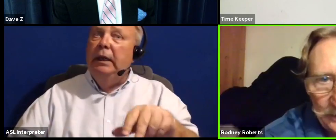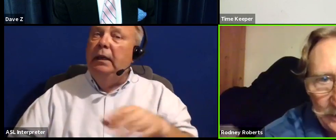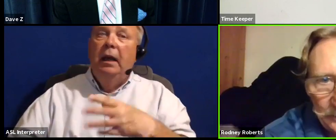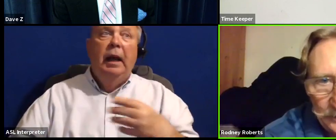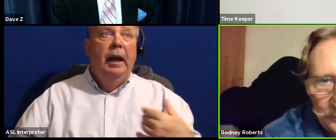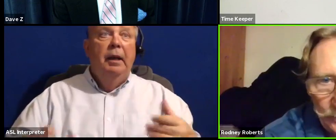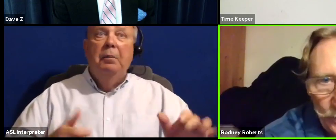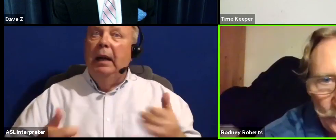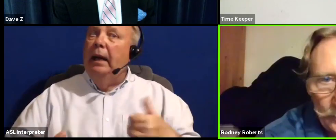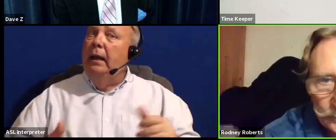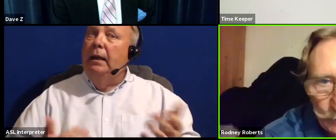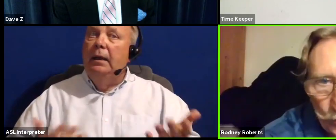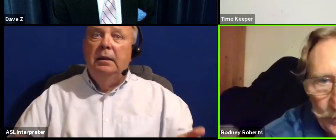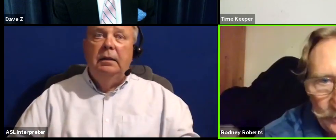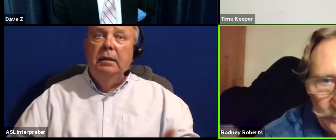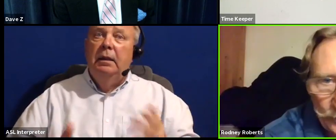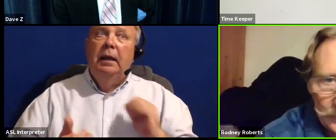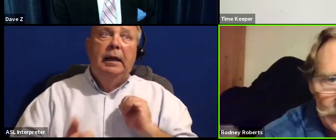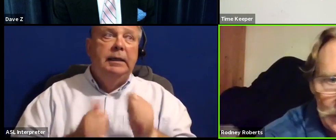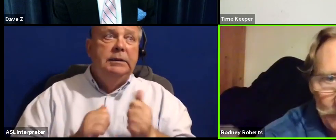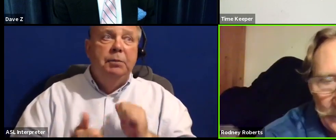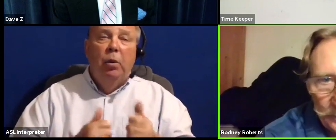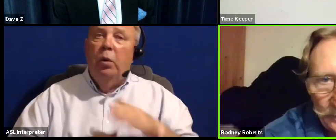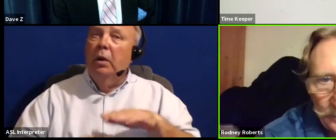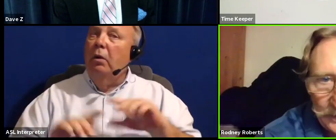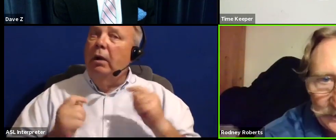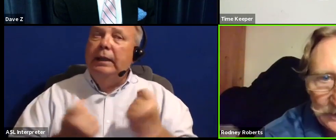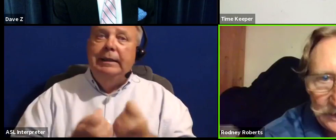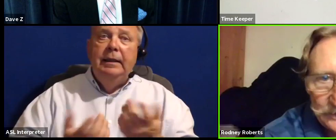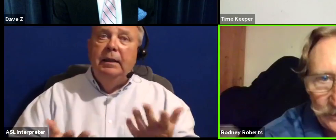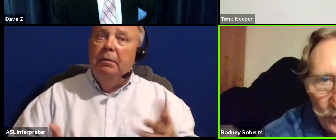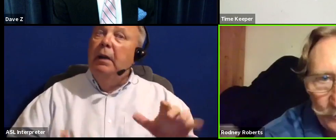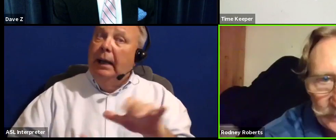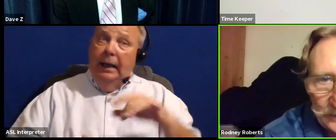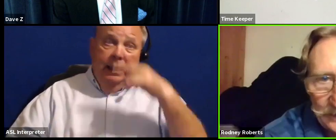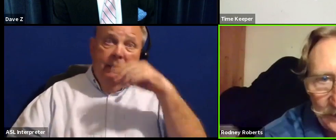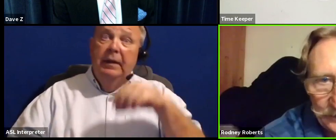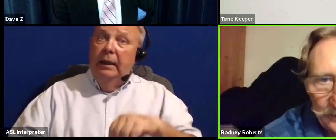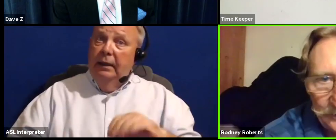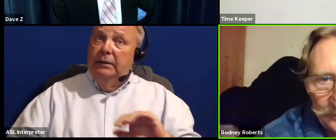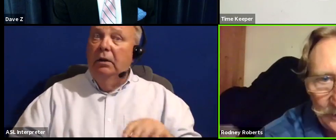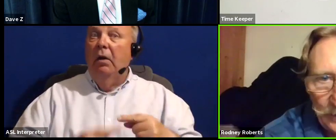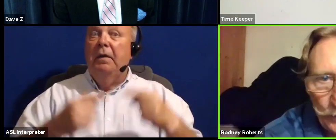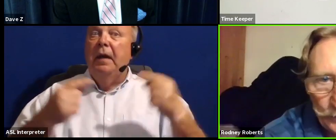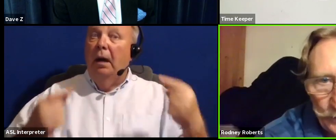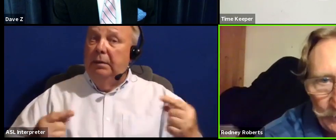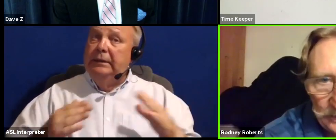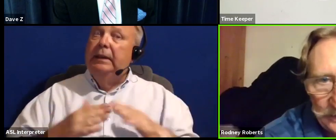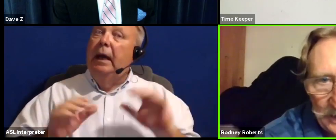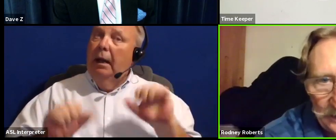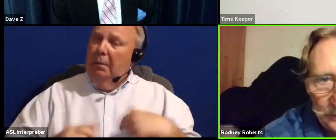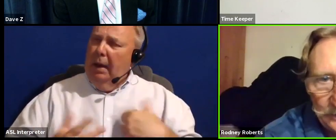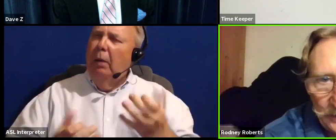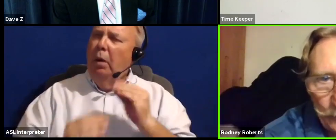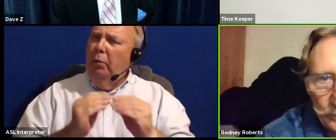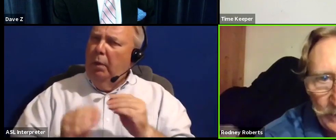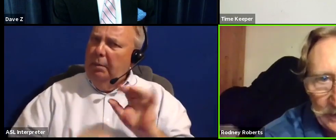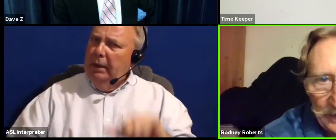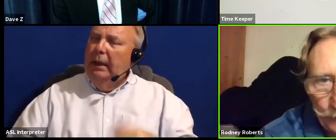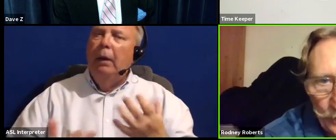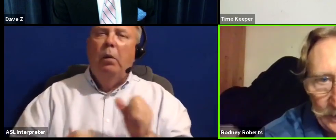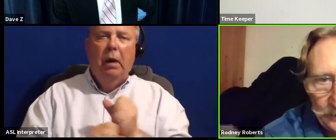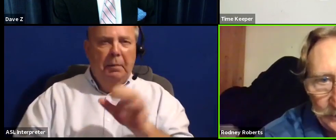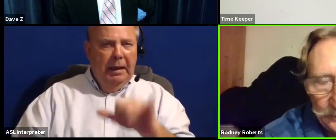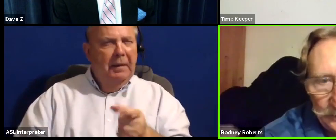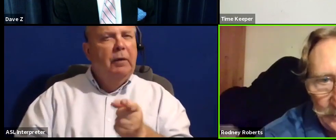play, you know, a sport on a team like the kids in our side of town can. And I want to remedy that. I want to make